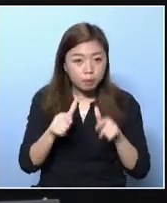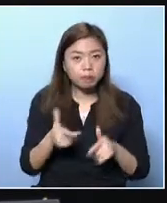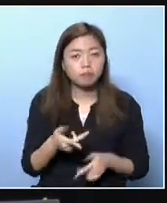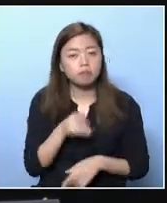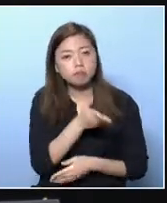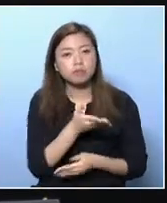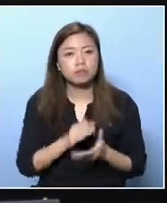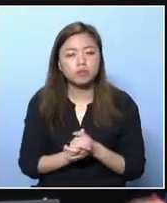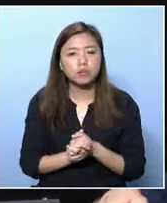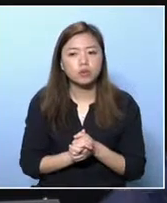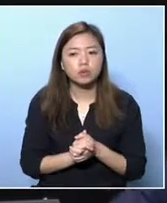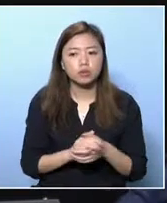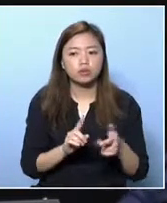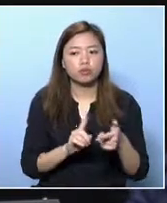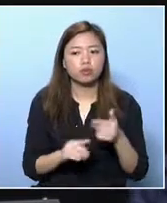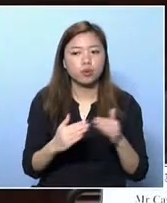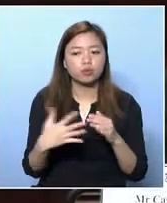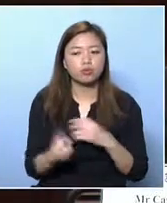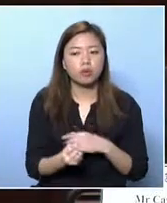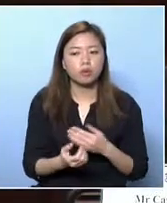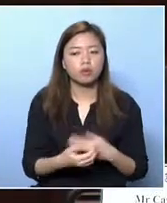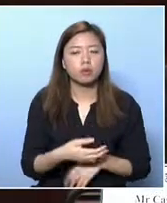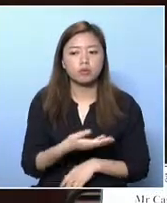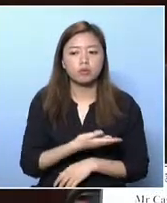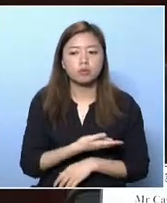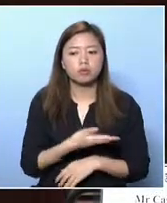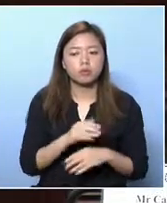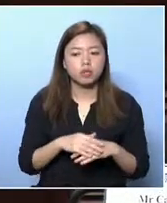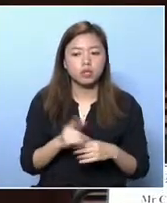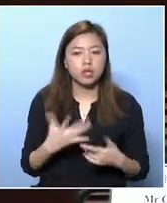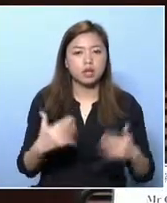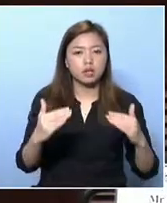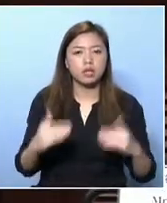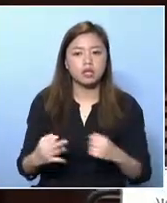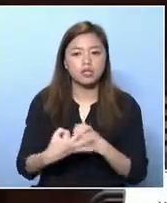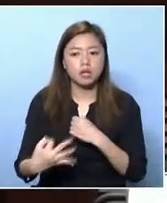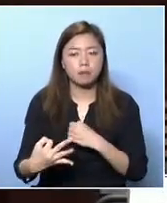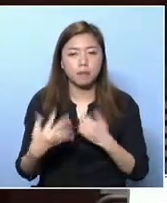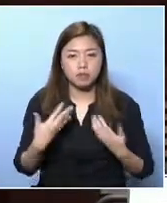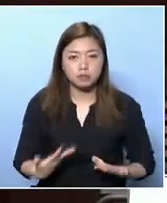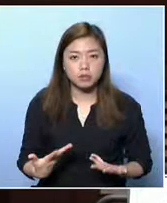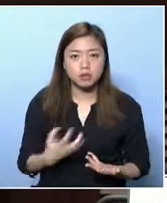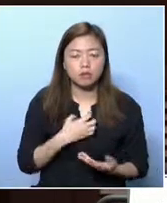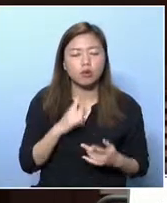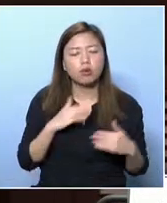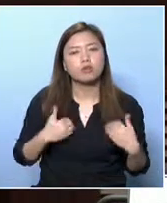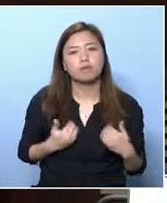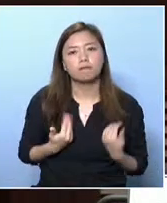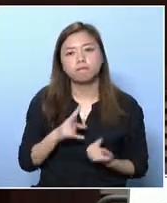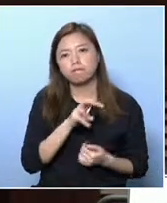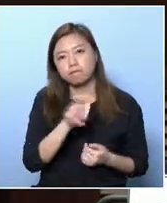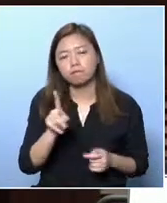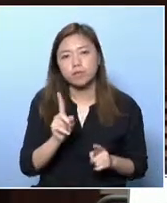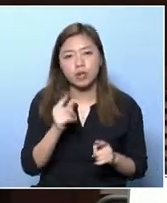the Bureau now. Under Secretary, now this is the third session of the